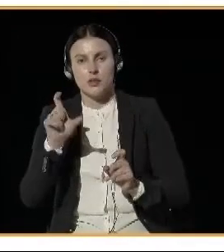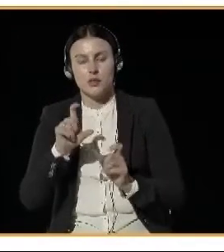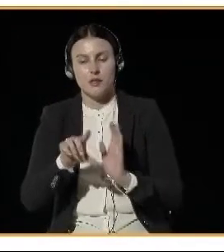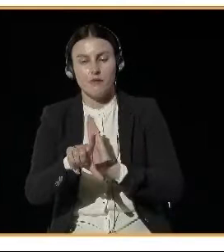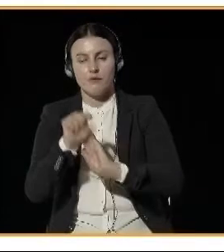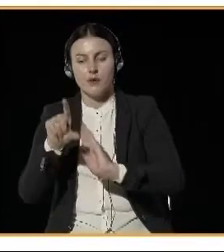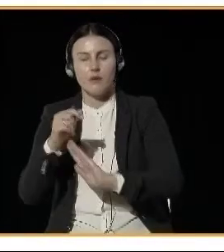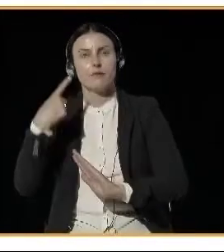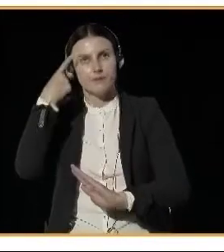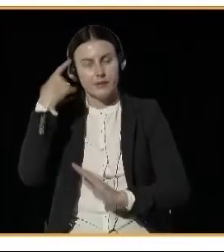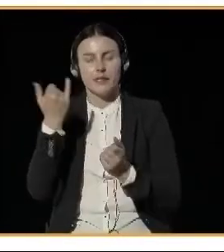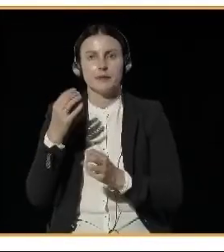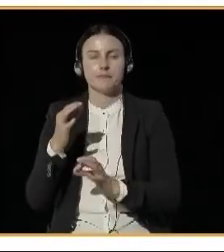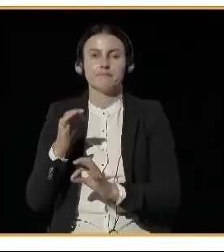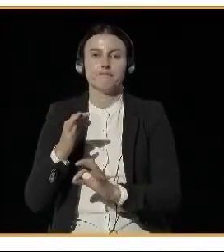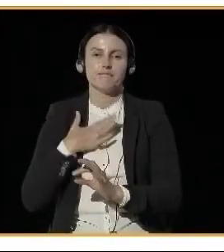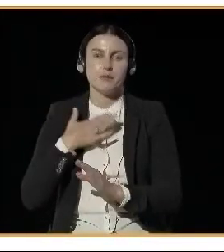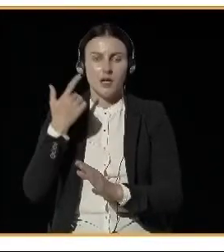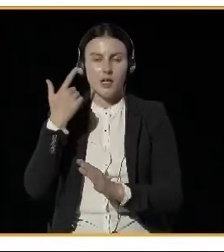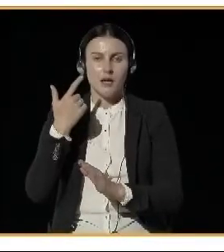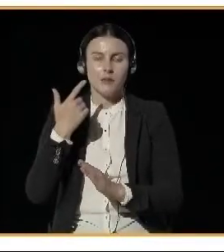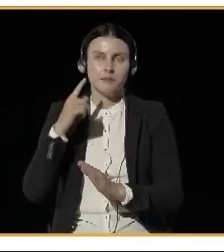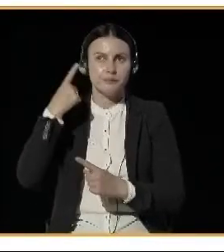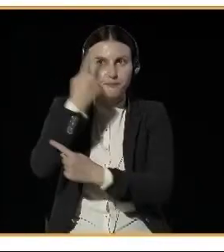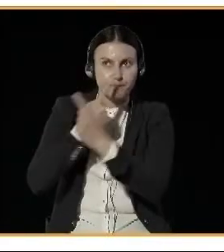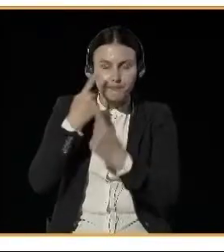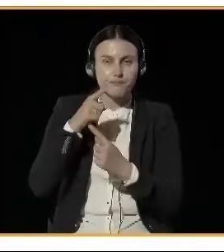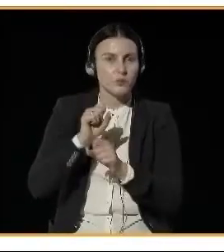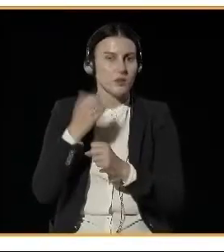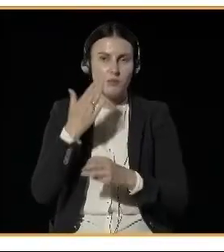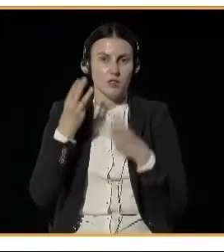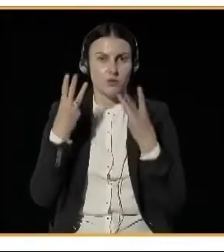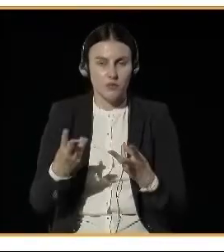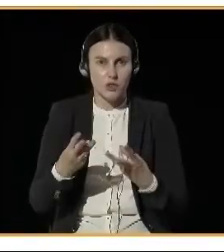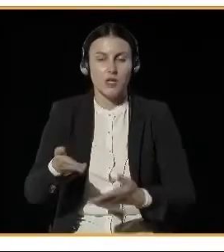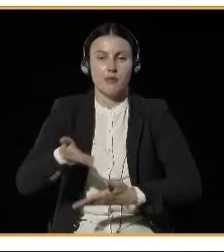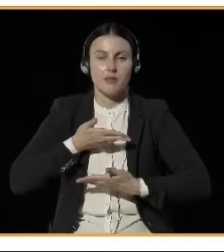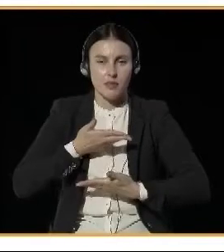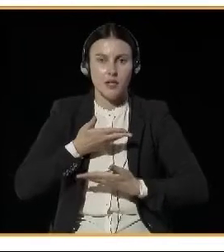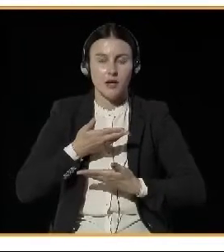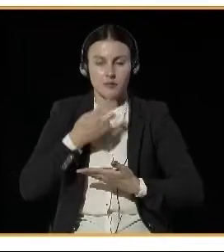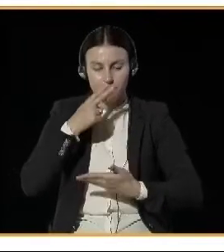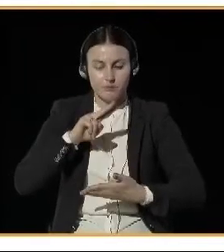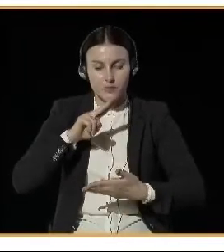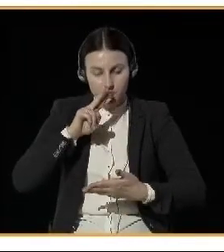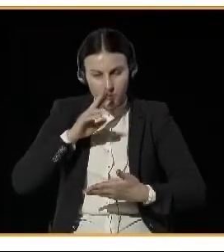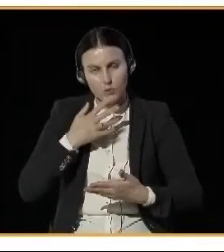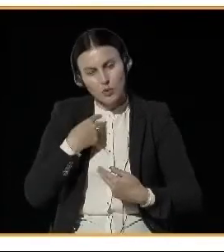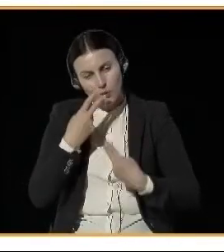order to ensure that action is actually or the measure is actually implemented.